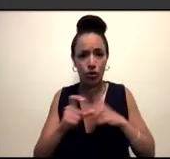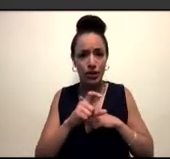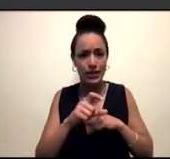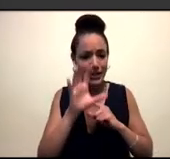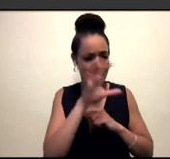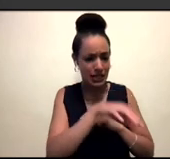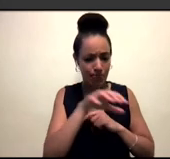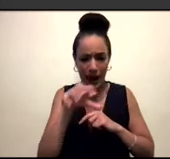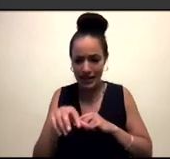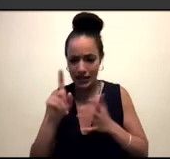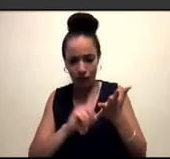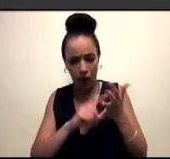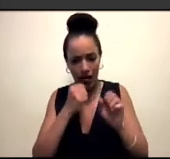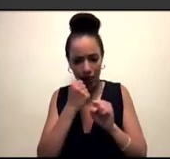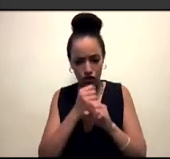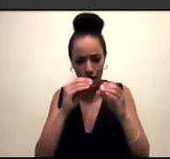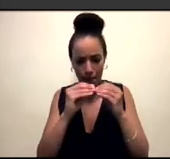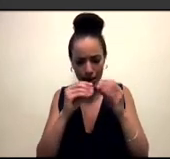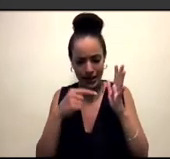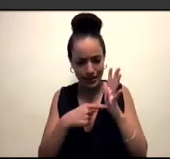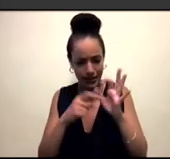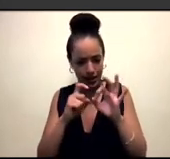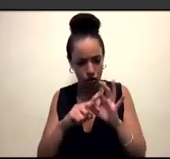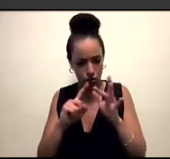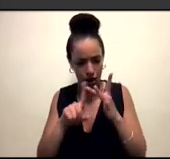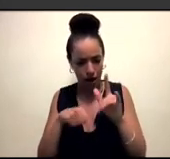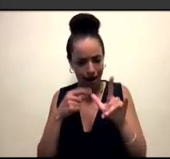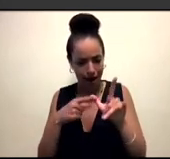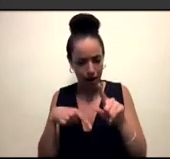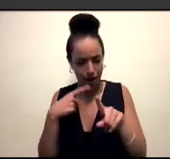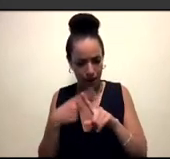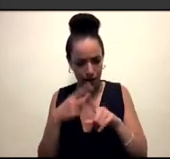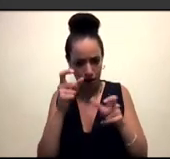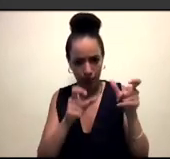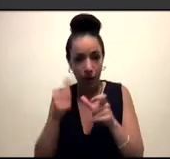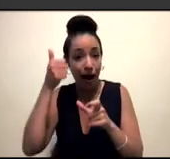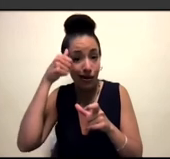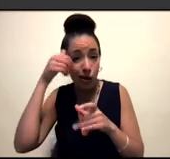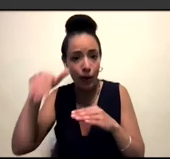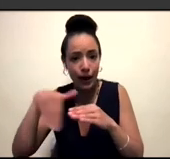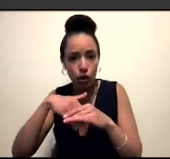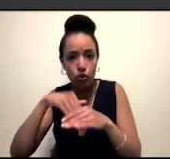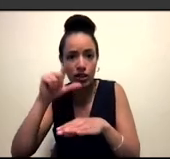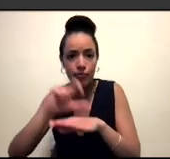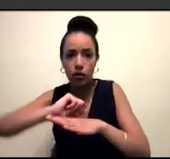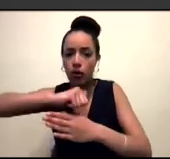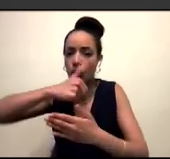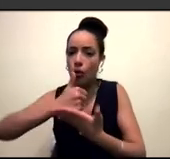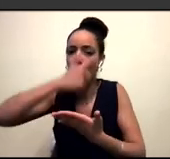people? Like, yes, you know, there are some, I know the Inclusive Most is an amazing resource,